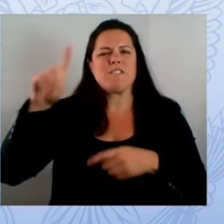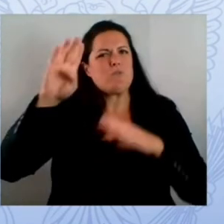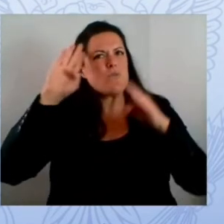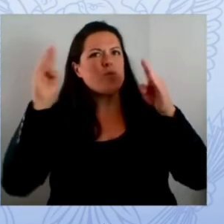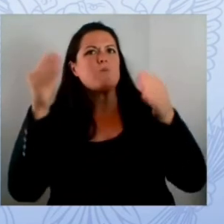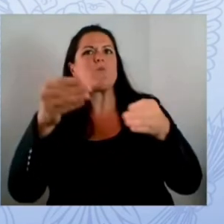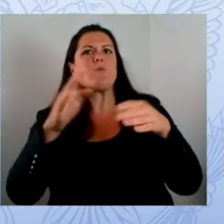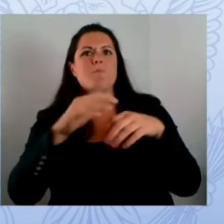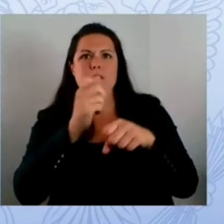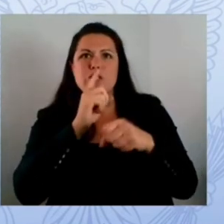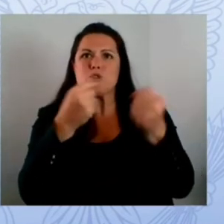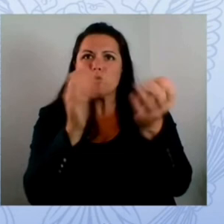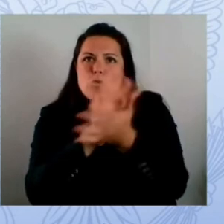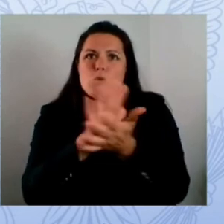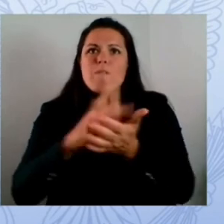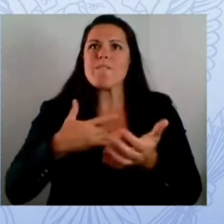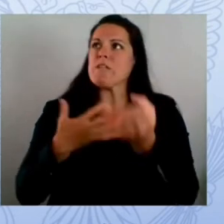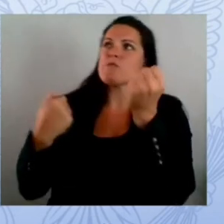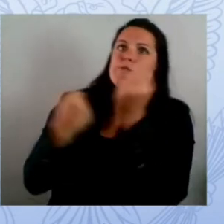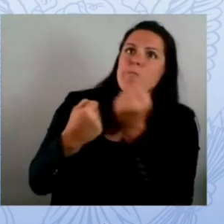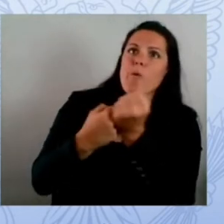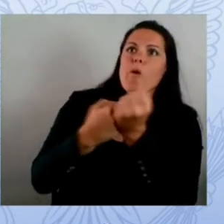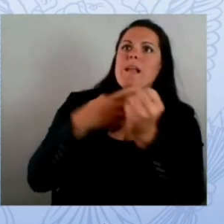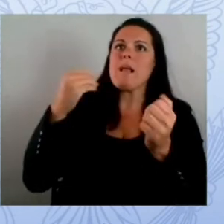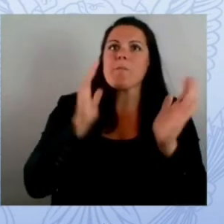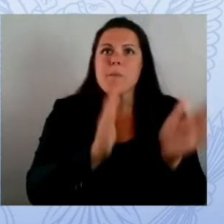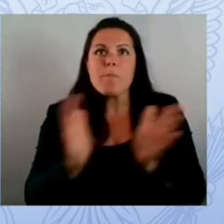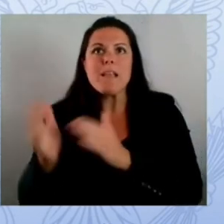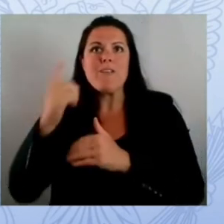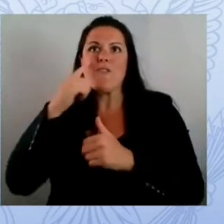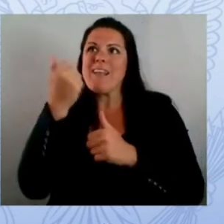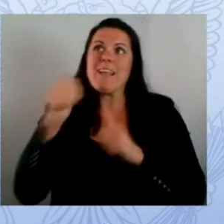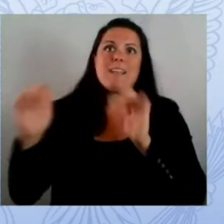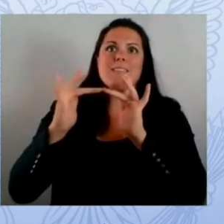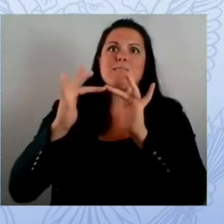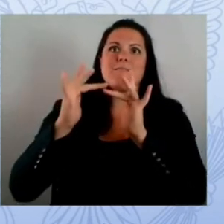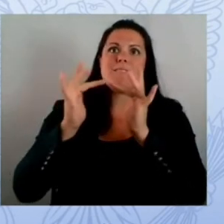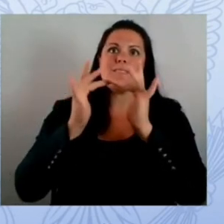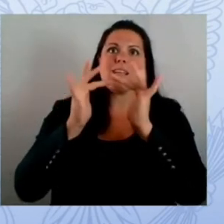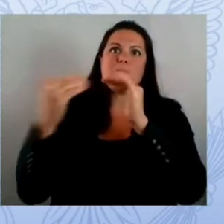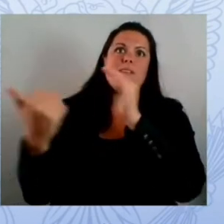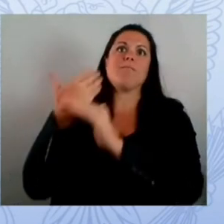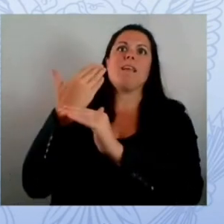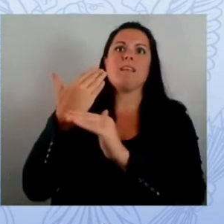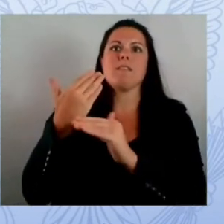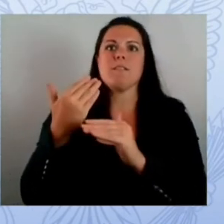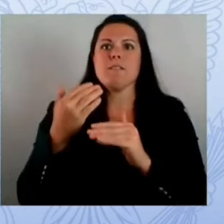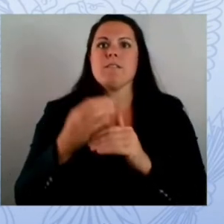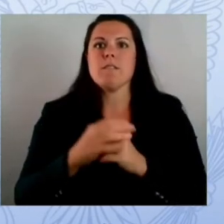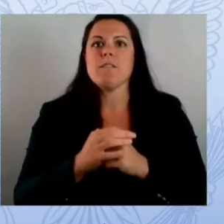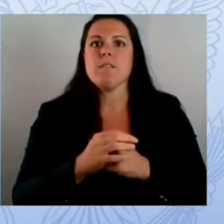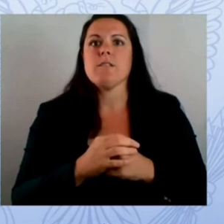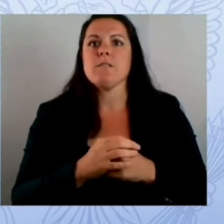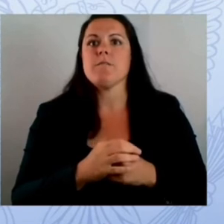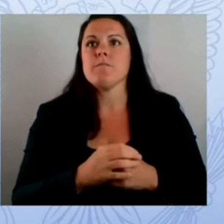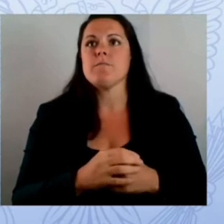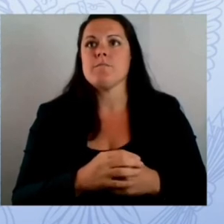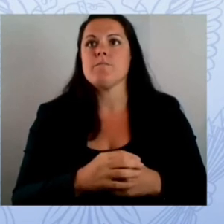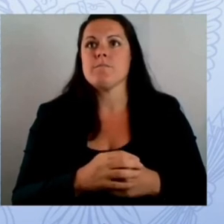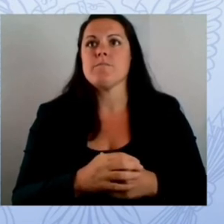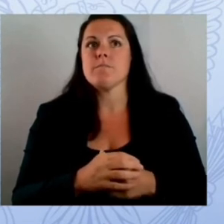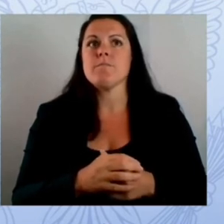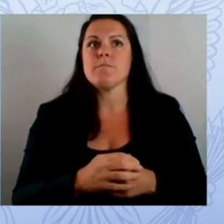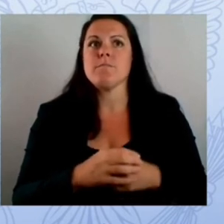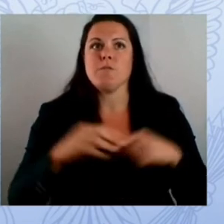let off the applause about have a plan be ready before something happens is severely the best case and i want to recognize the fact that